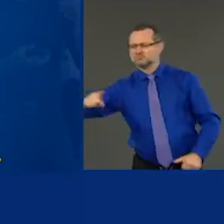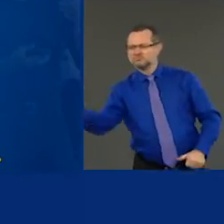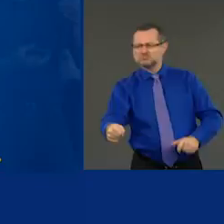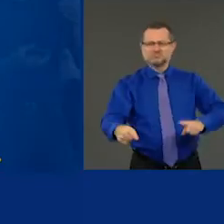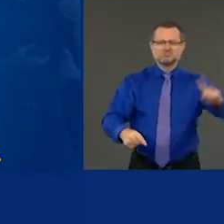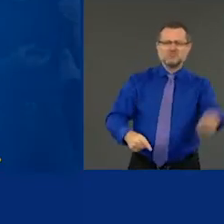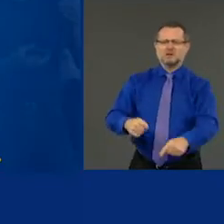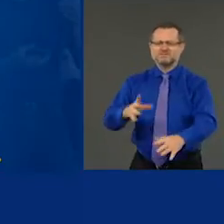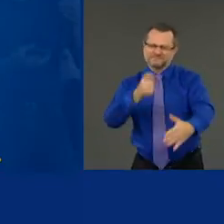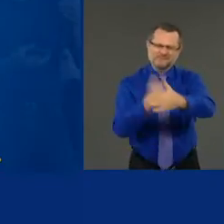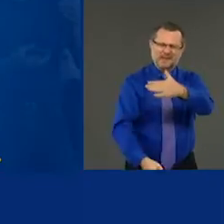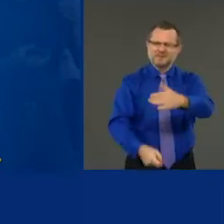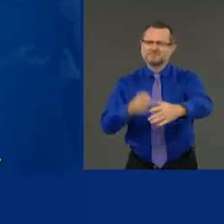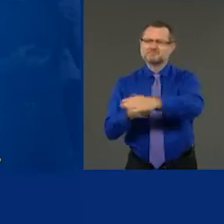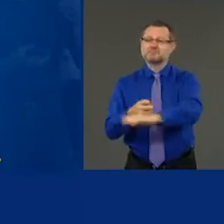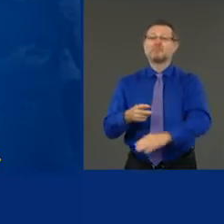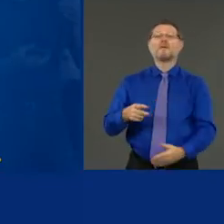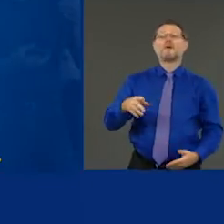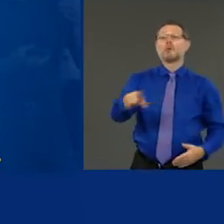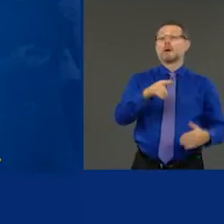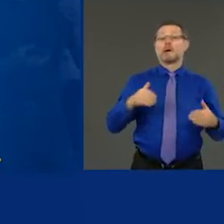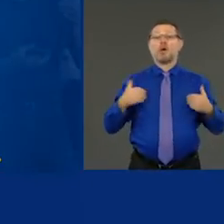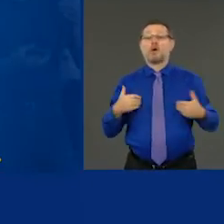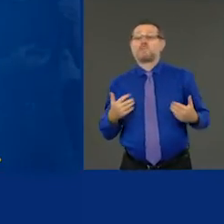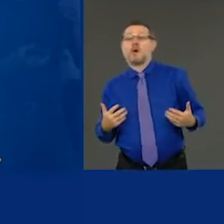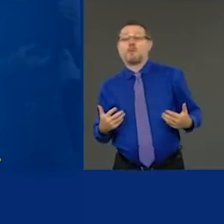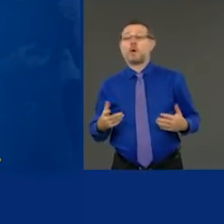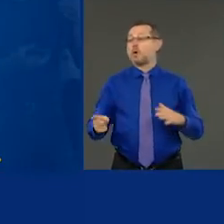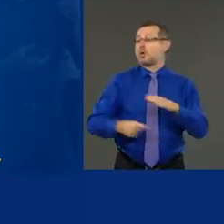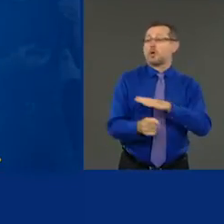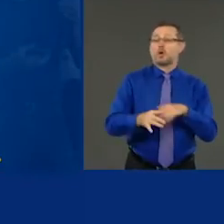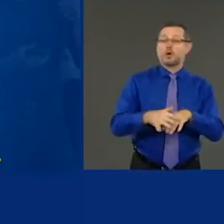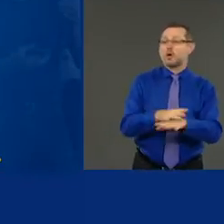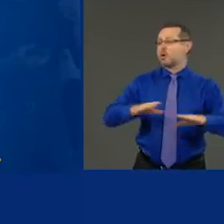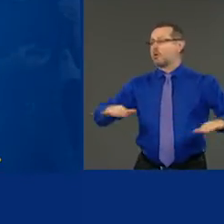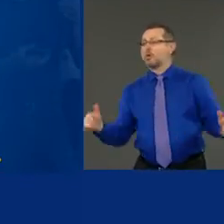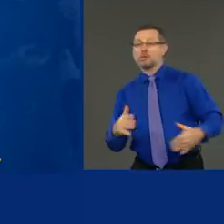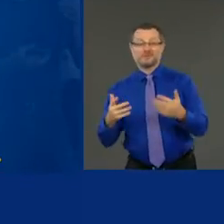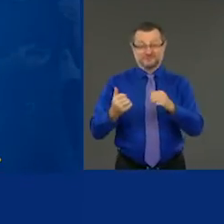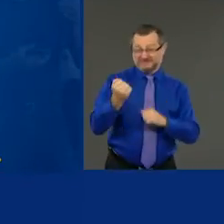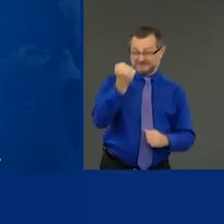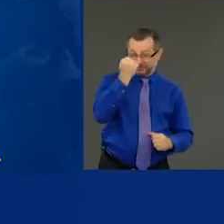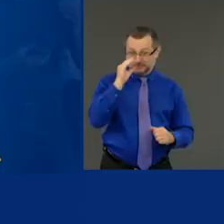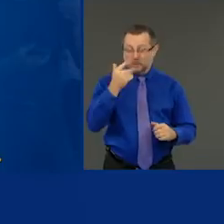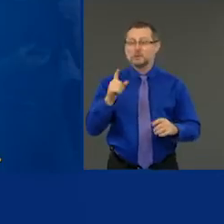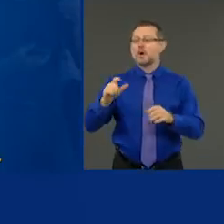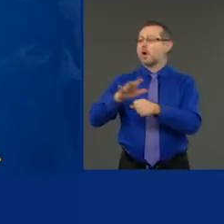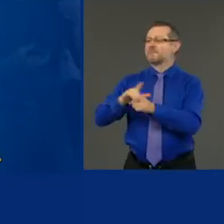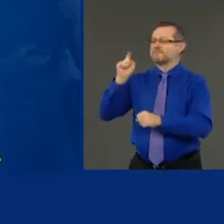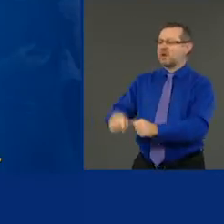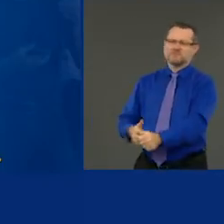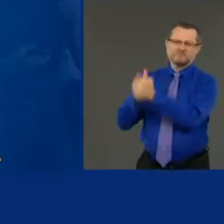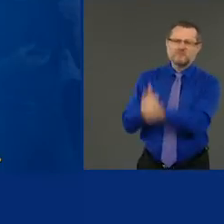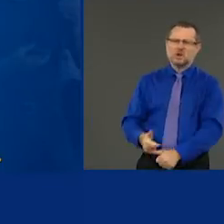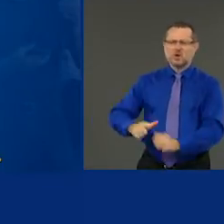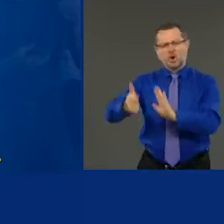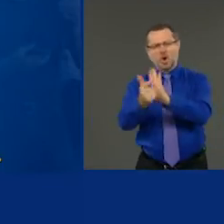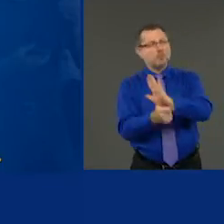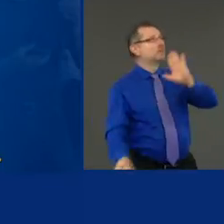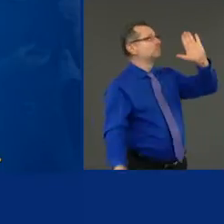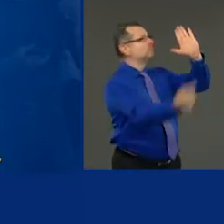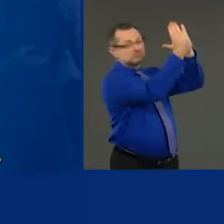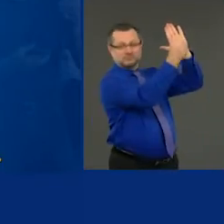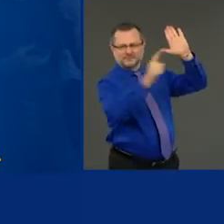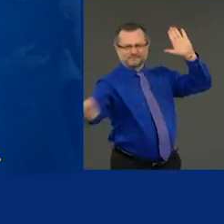If young people are going to come out and do something stupid, the local governments have to enforce the law. That's how it